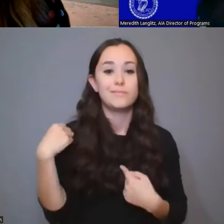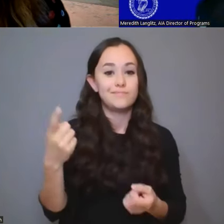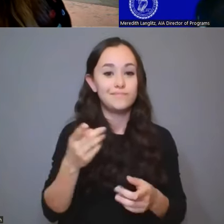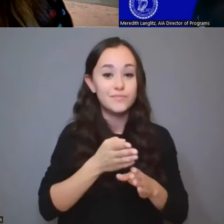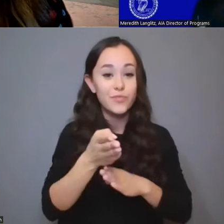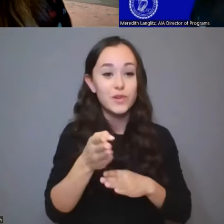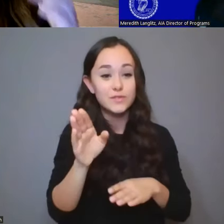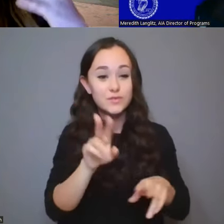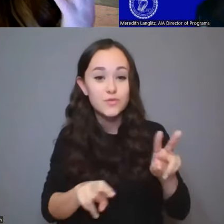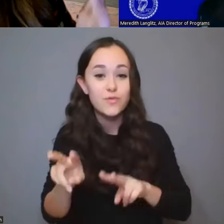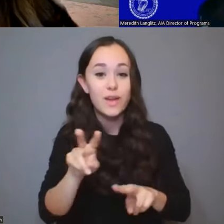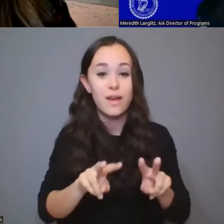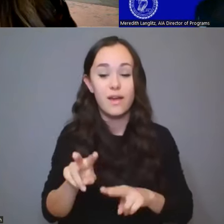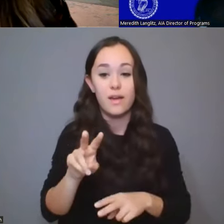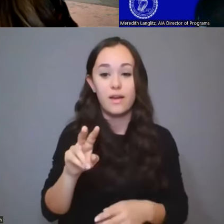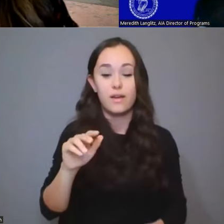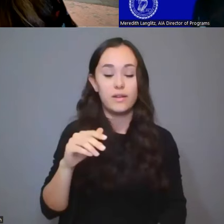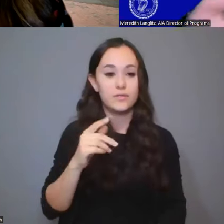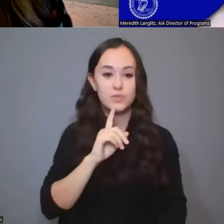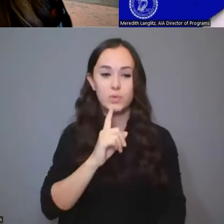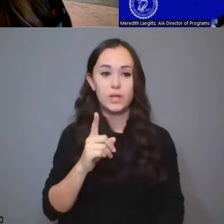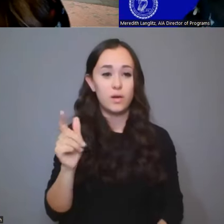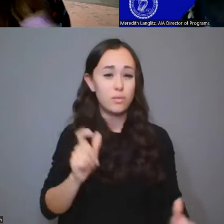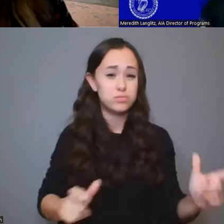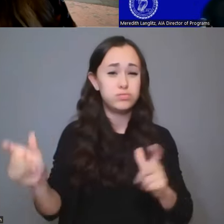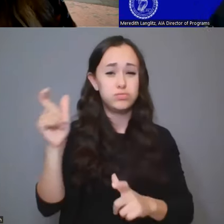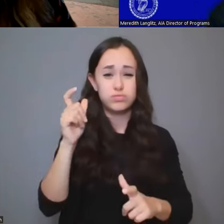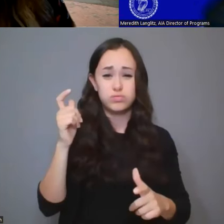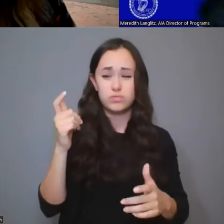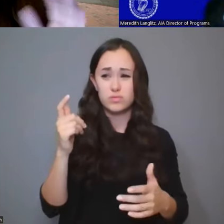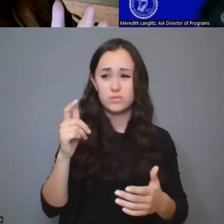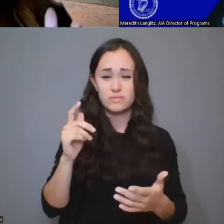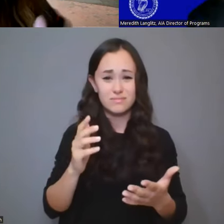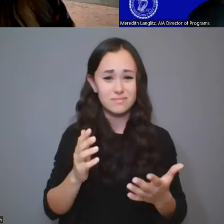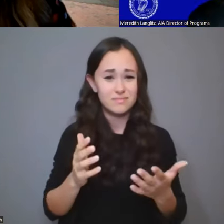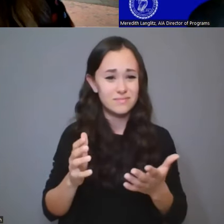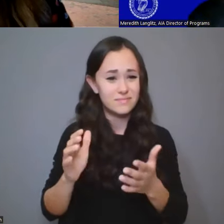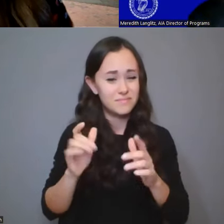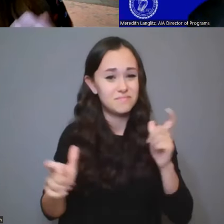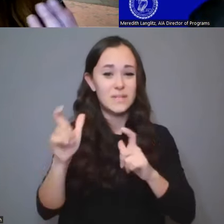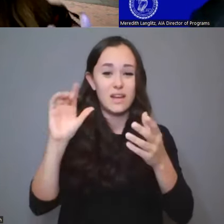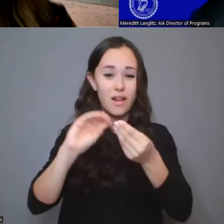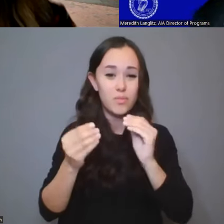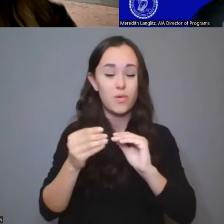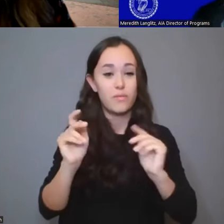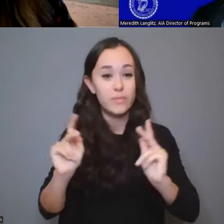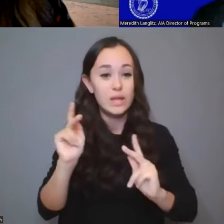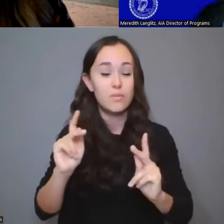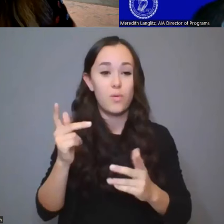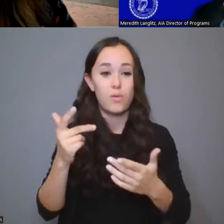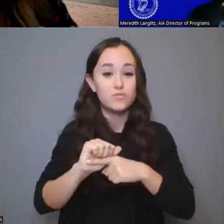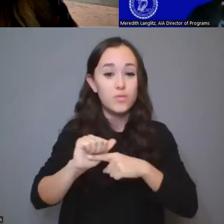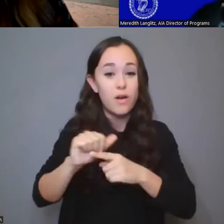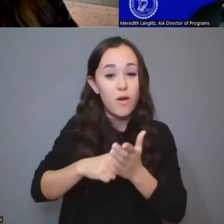of, you know, rates of students and other, and, you know, trained archaeologists experiencing sexual